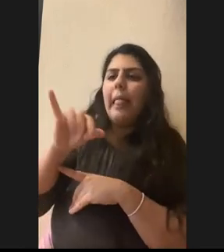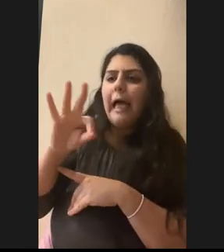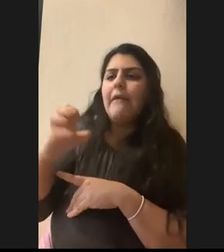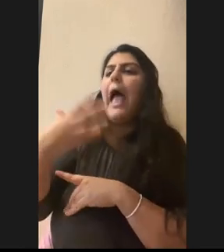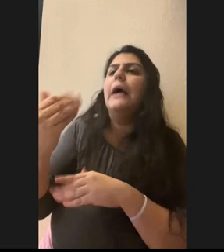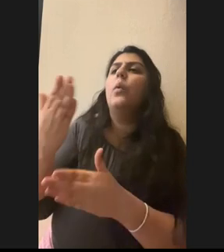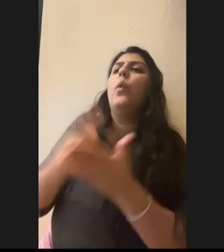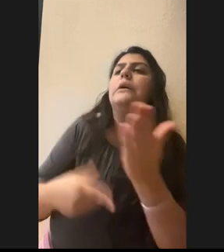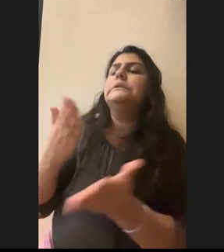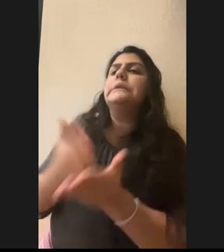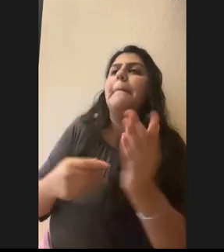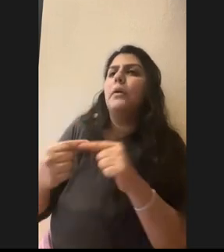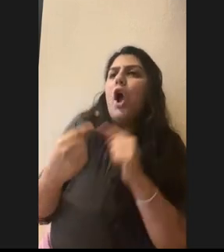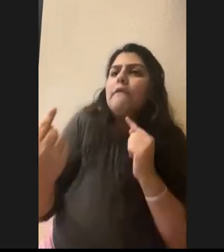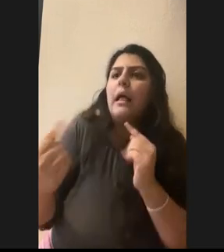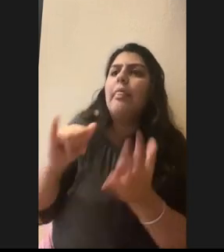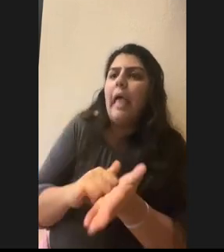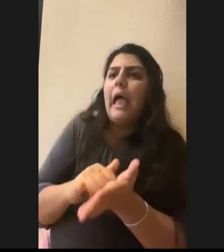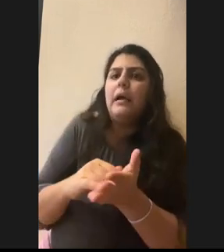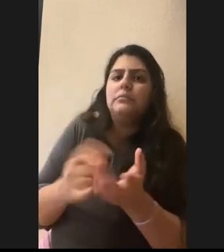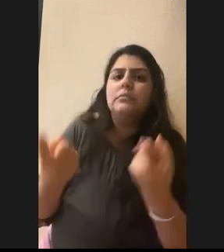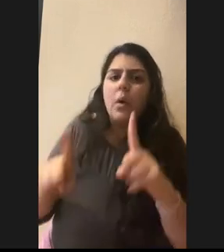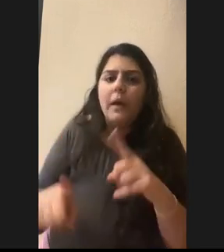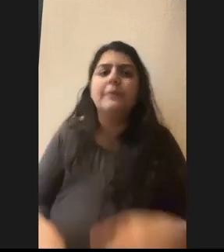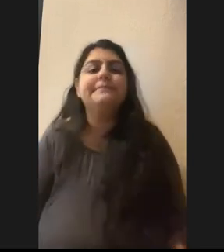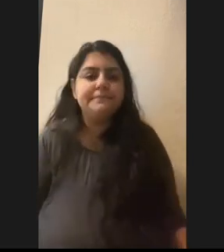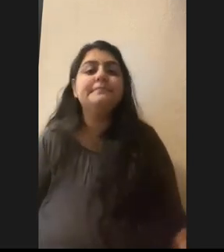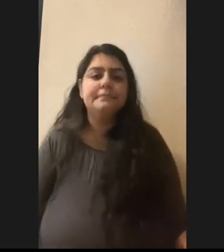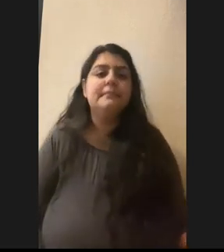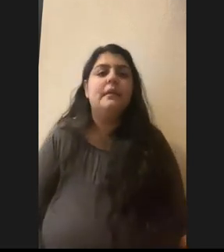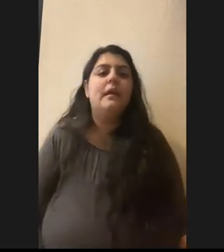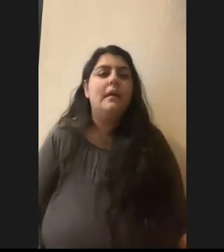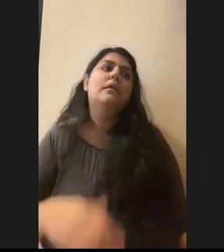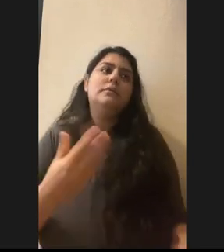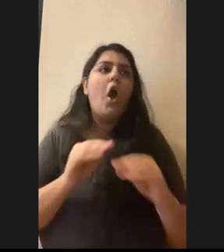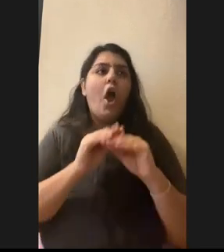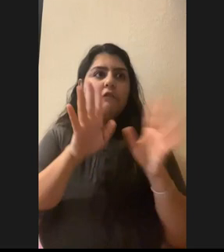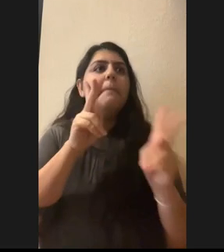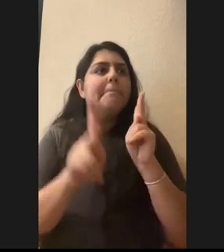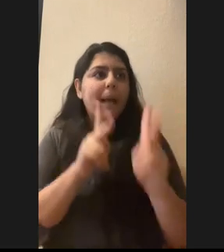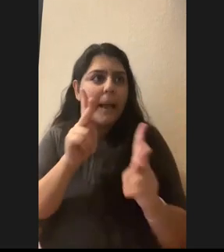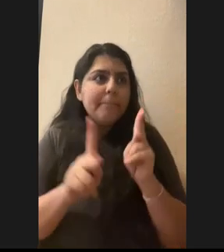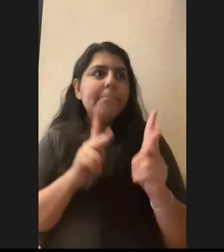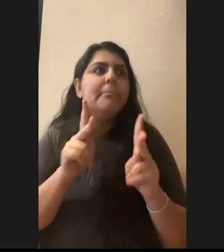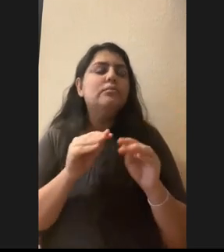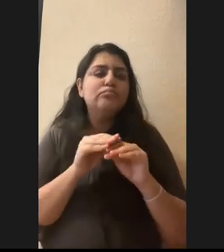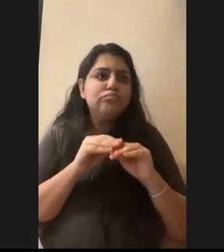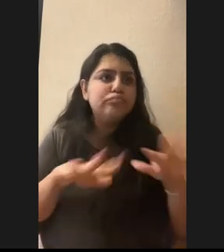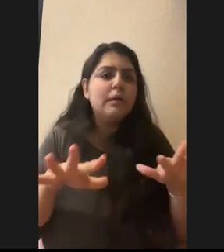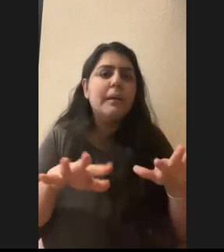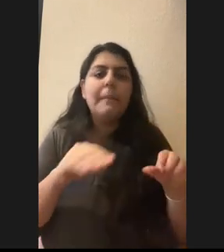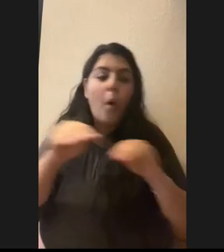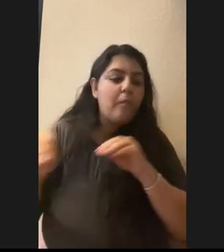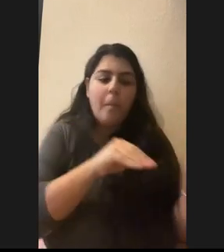arise? It's a very good question. Um, so obviously people are spreading, um, they're moving to new